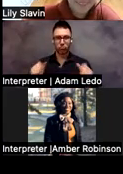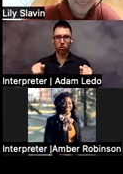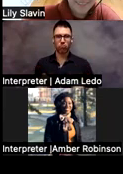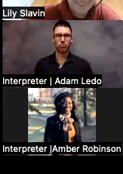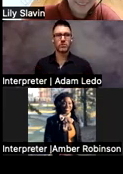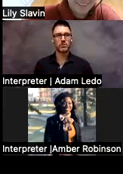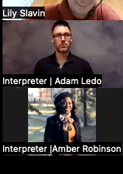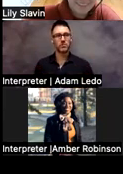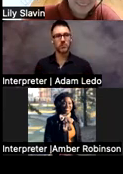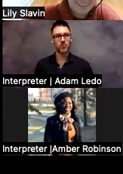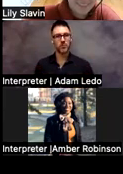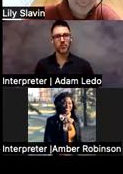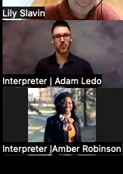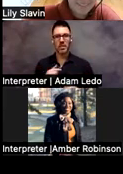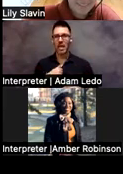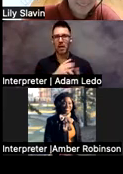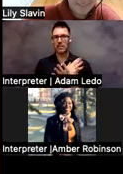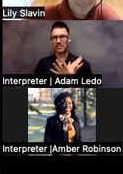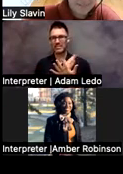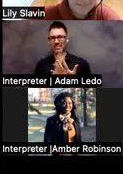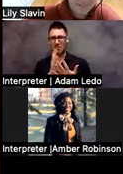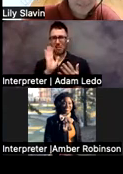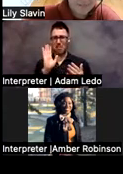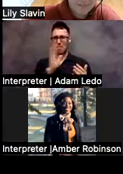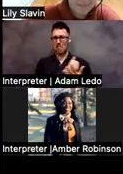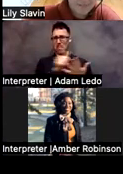I've been on, I'm going to just get past myself.